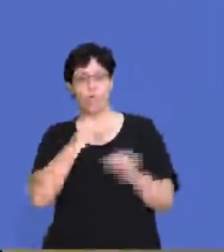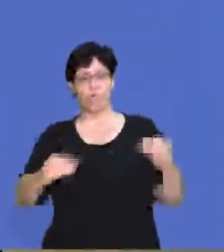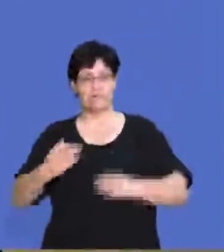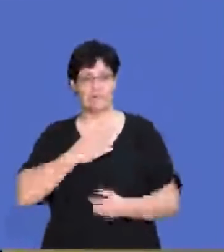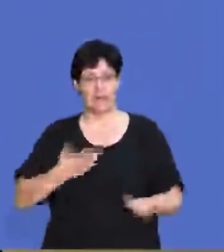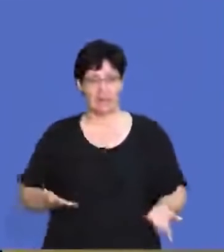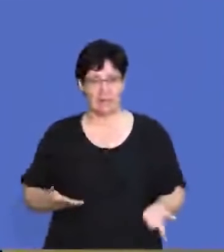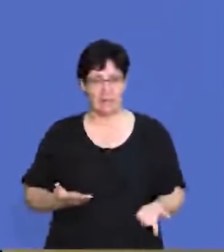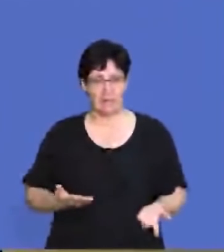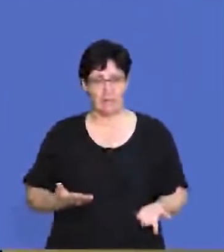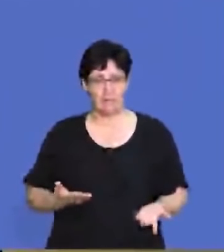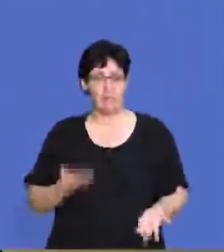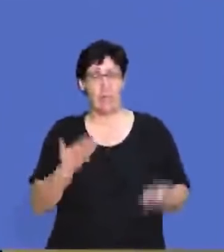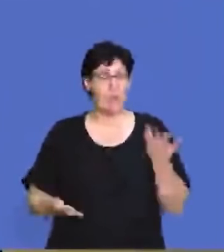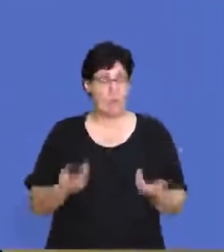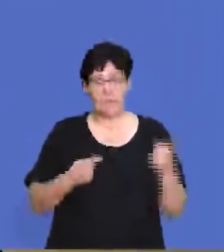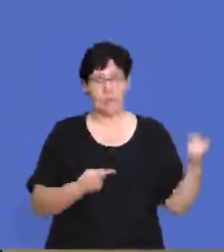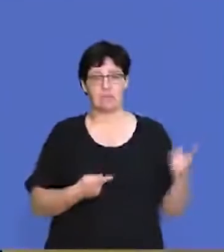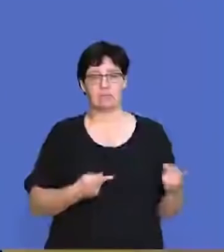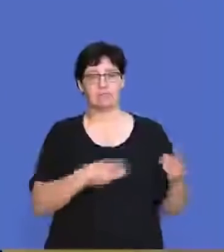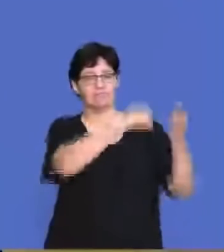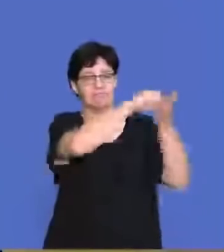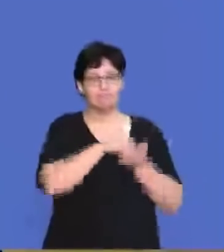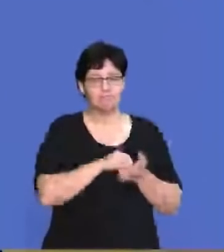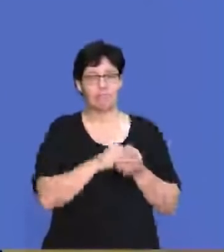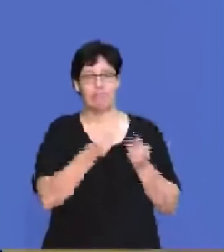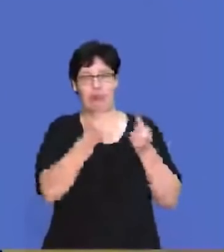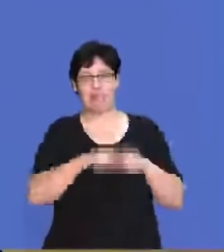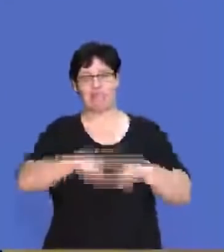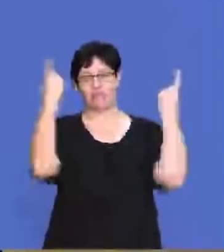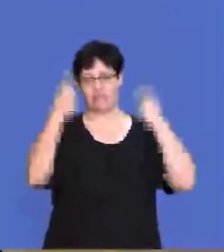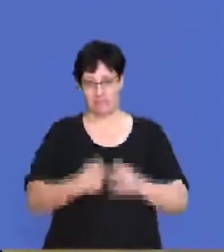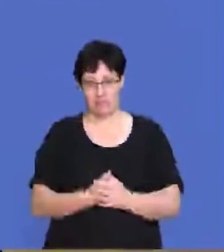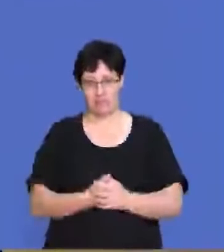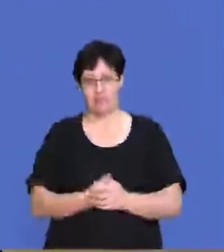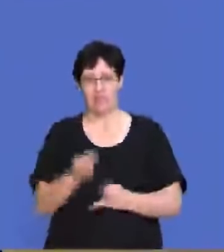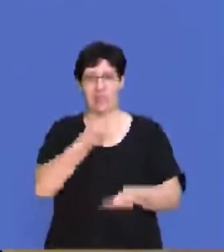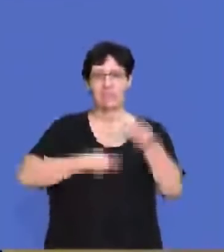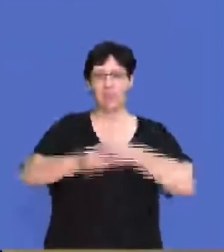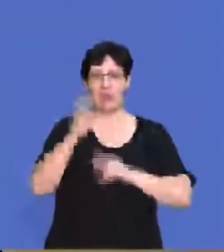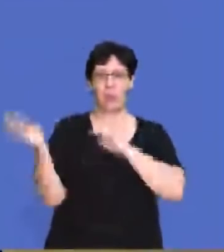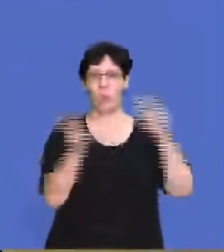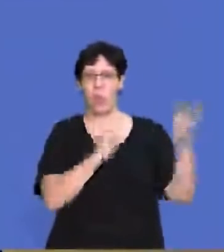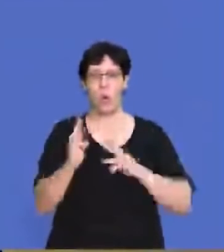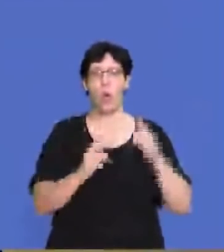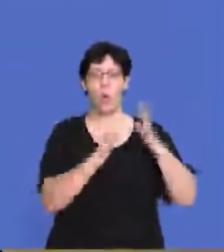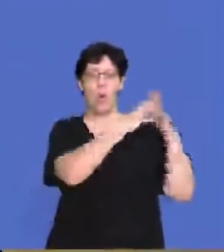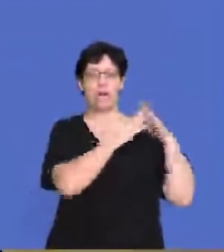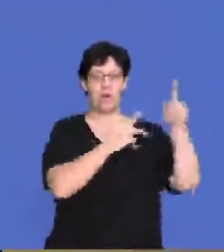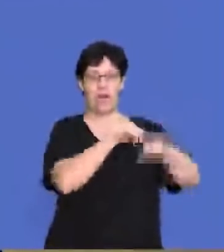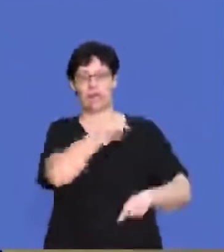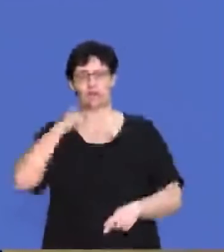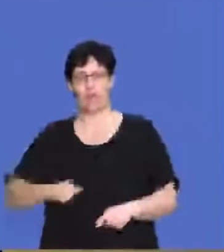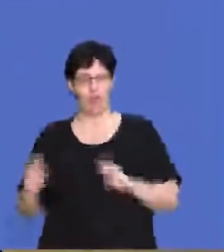itself because maybe they are going to bring in different tariffs. So if you look at the trade war between the United